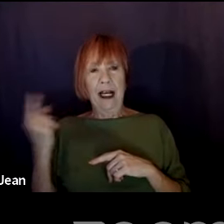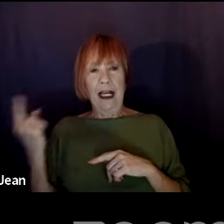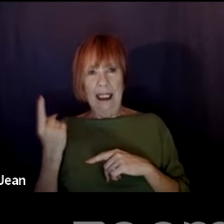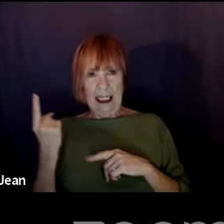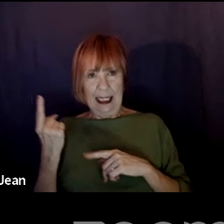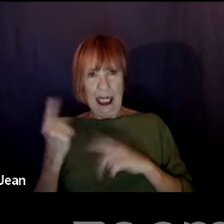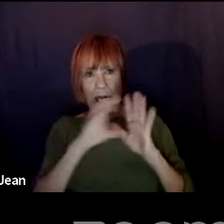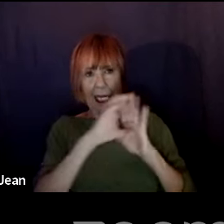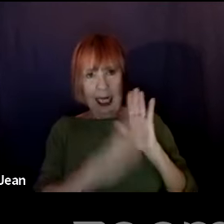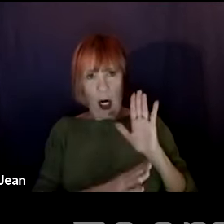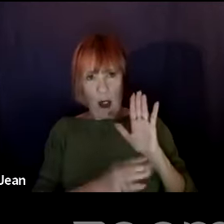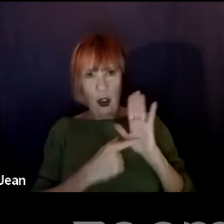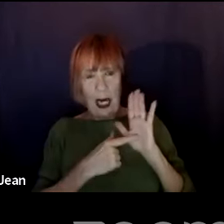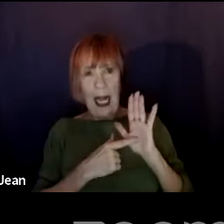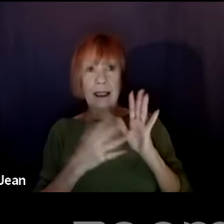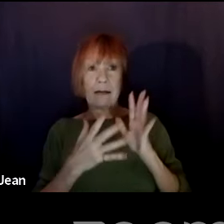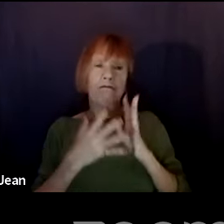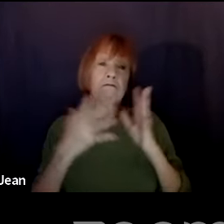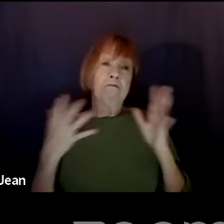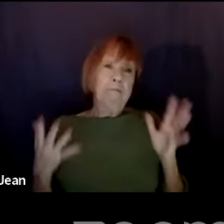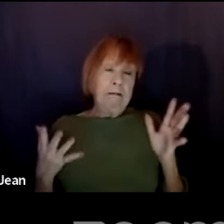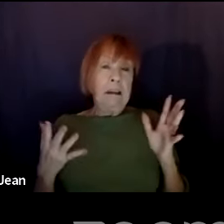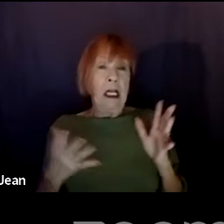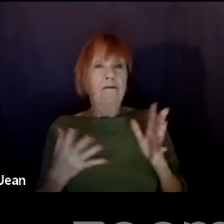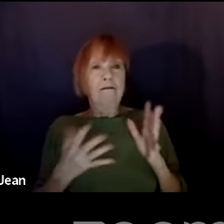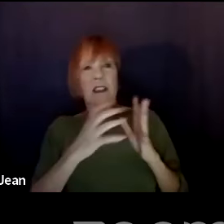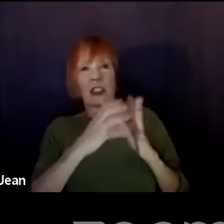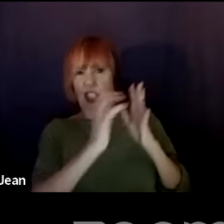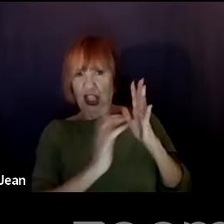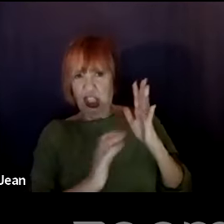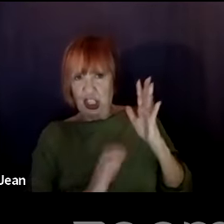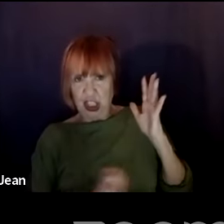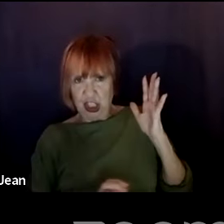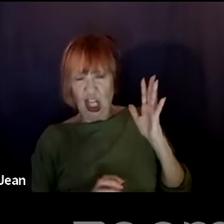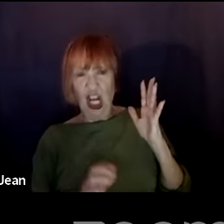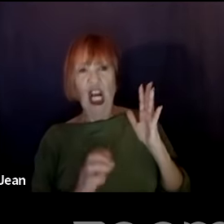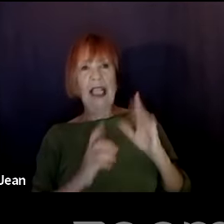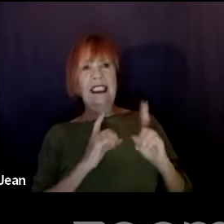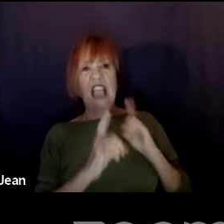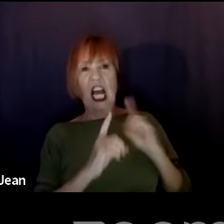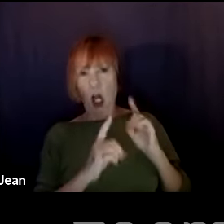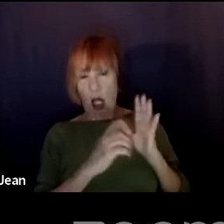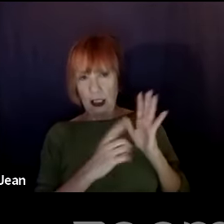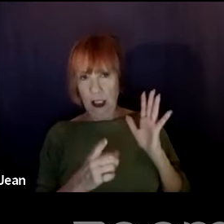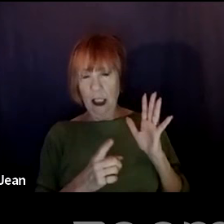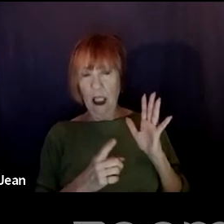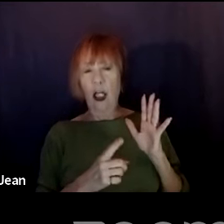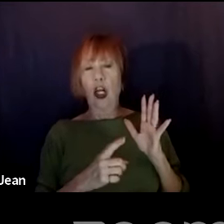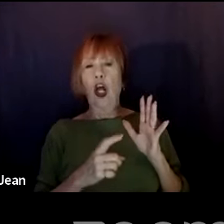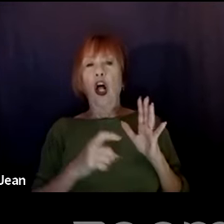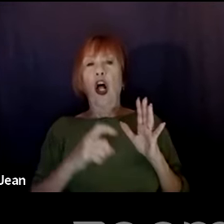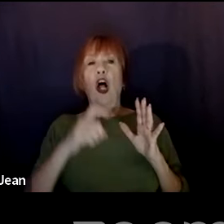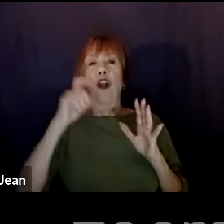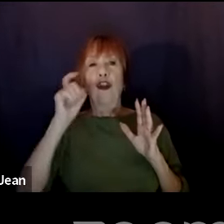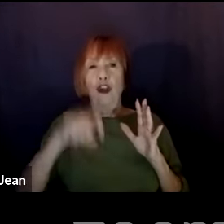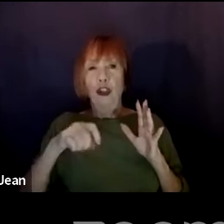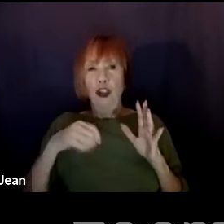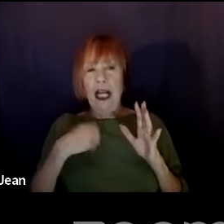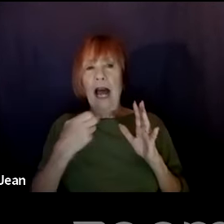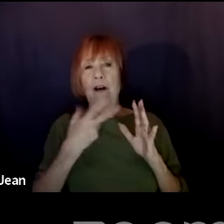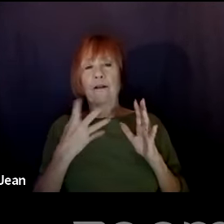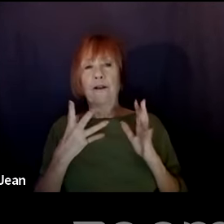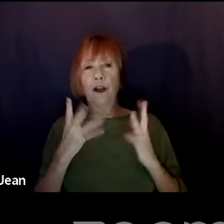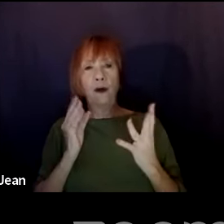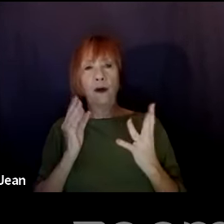uh, amount of dialogue, let's say page, page and a half that there should be some sort of inner, uh, interstitial moments where you're, you're